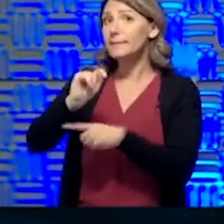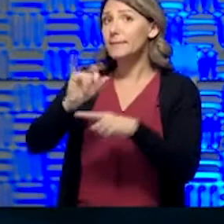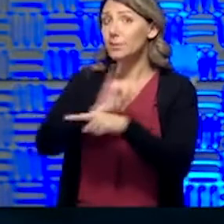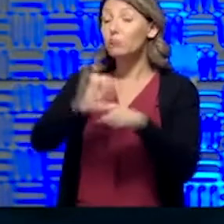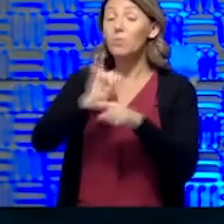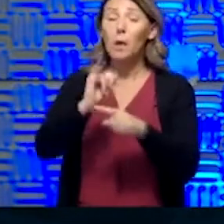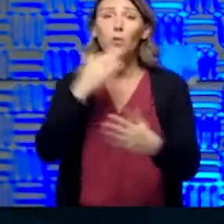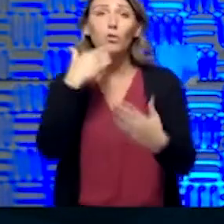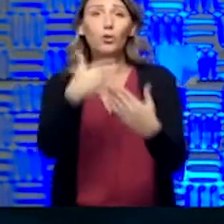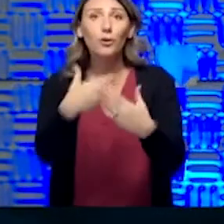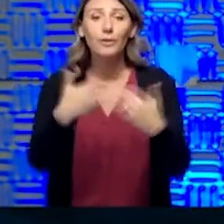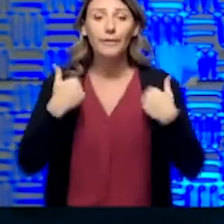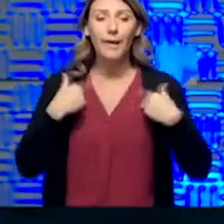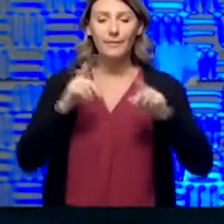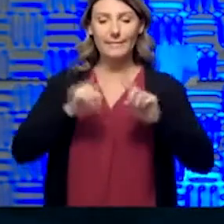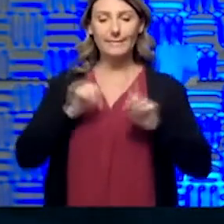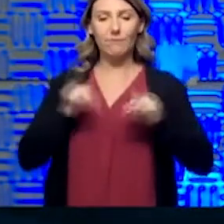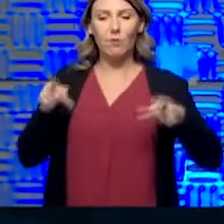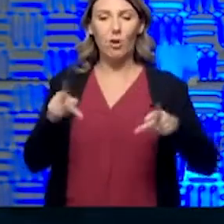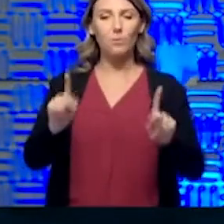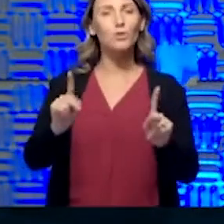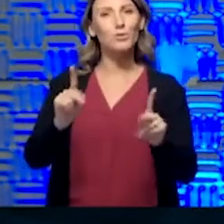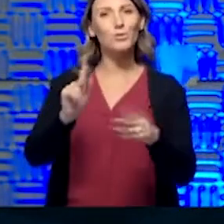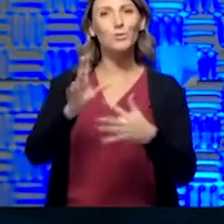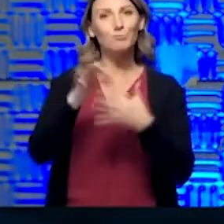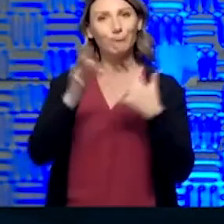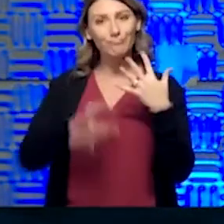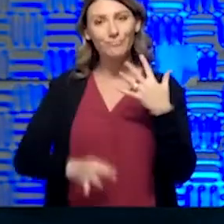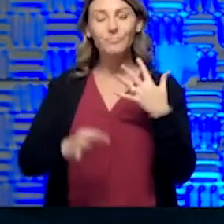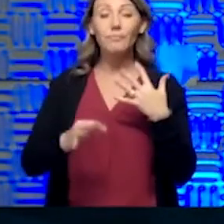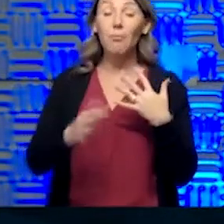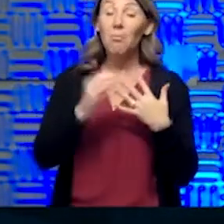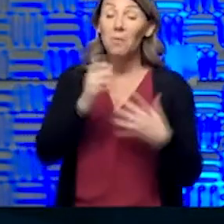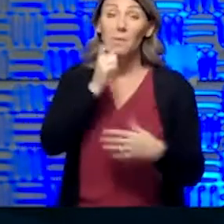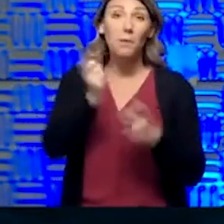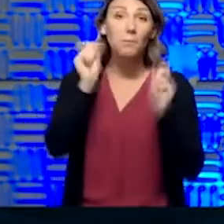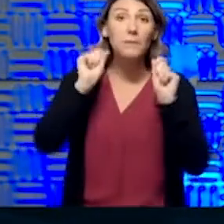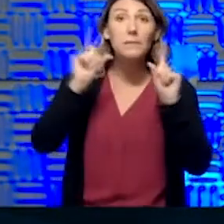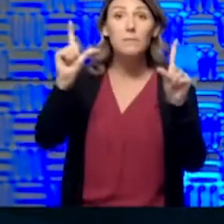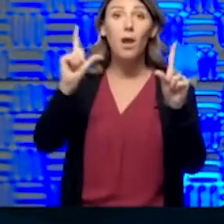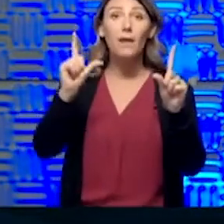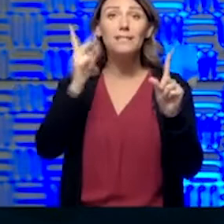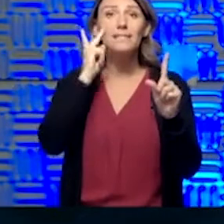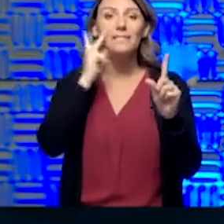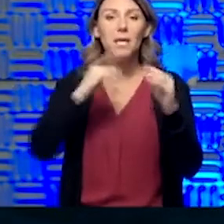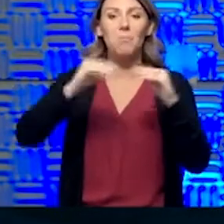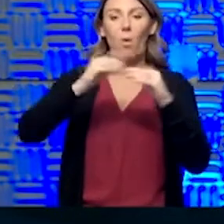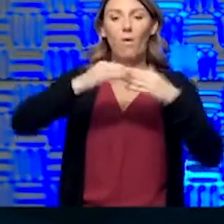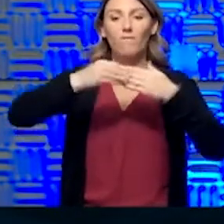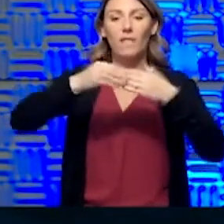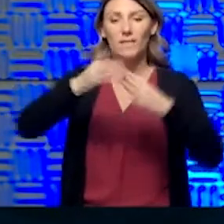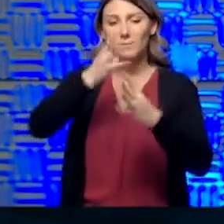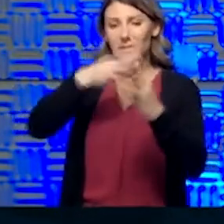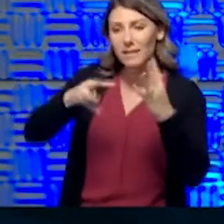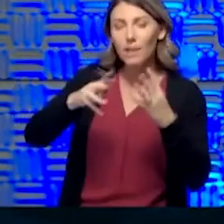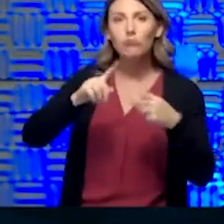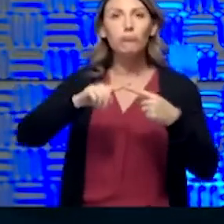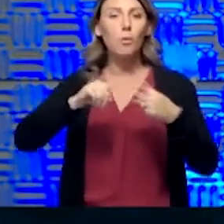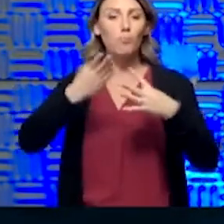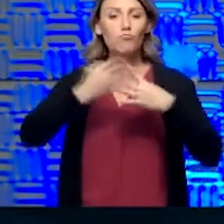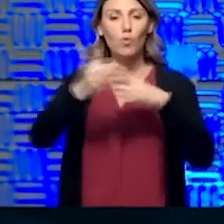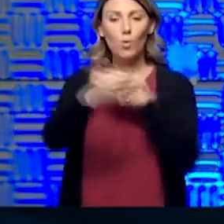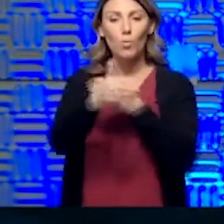have different kind of opportunities to do that. And I wouldn't be a bit surprised to see flexible scheduling, break room change. I think